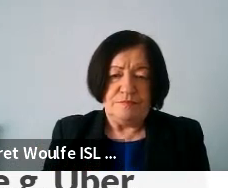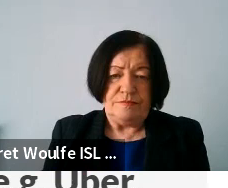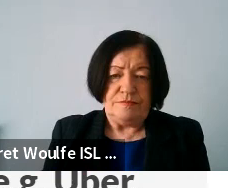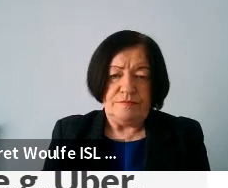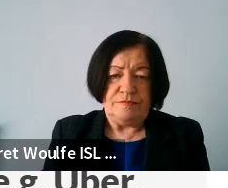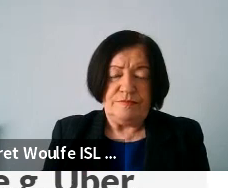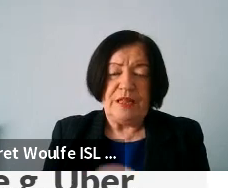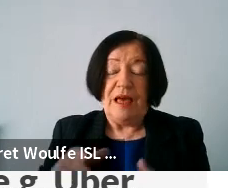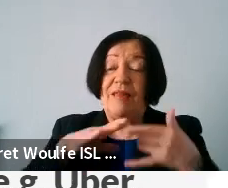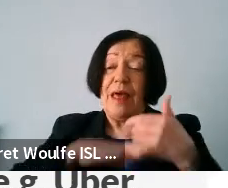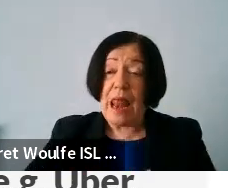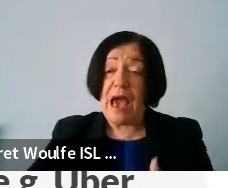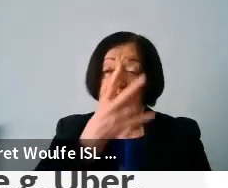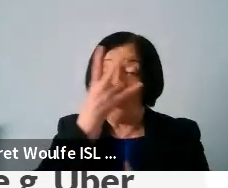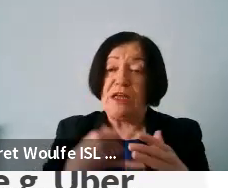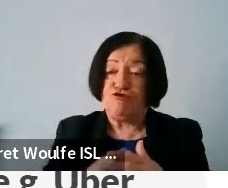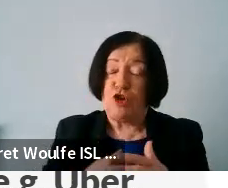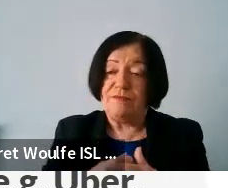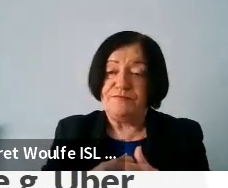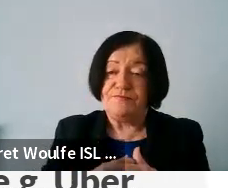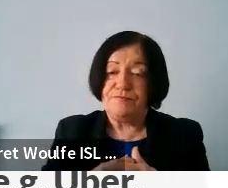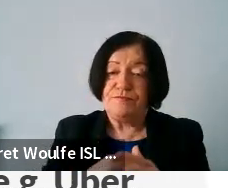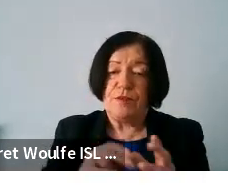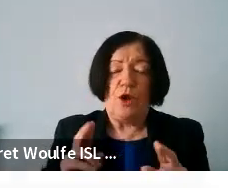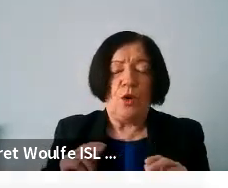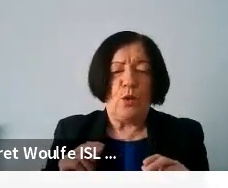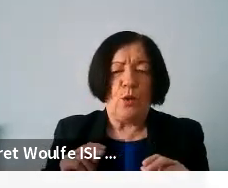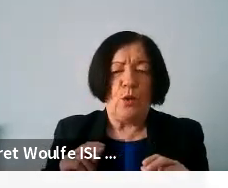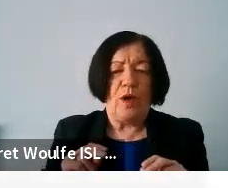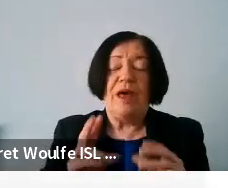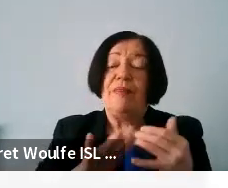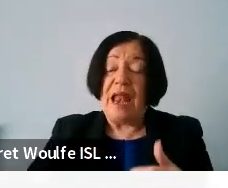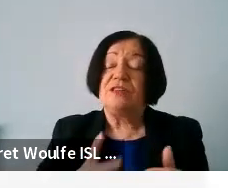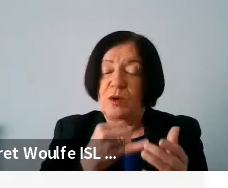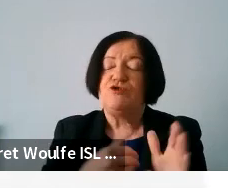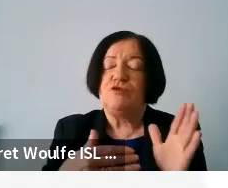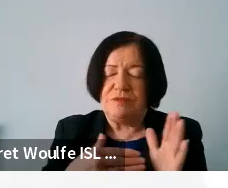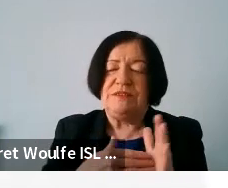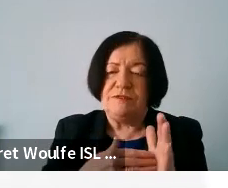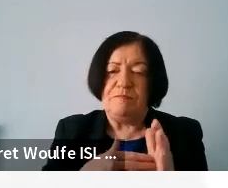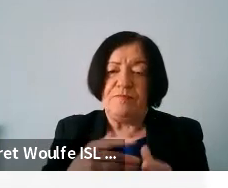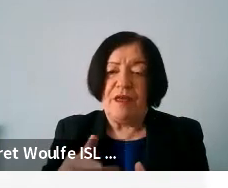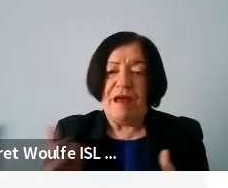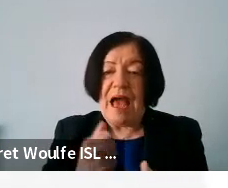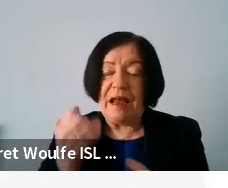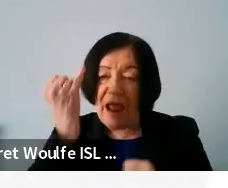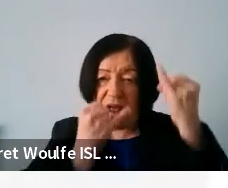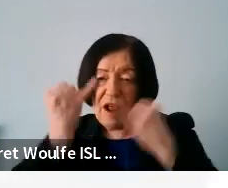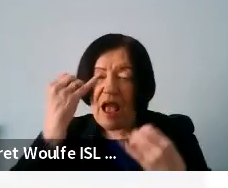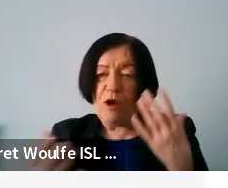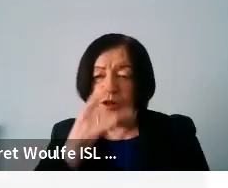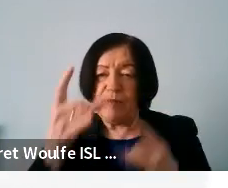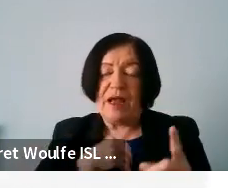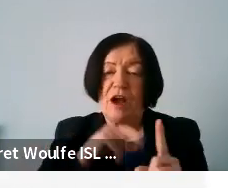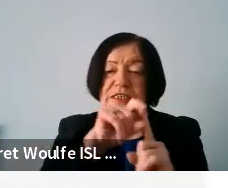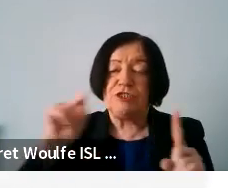And then the last question, no, the last question, yes. Are there any suggestions on how to make